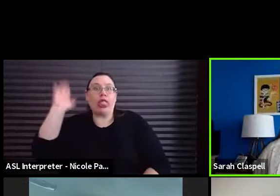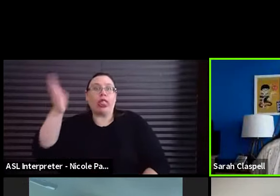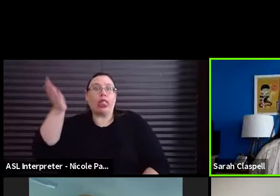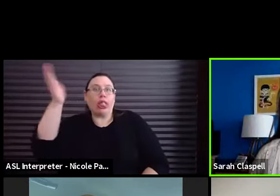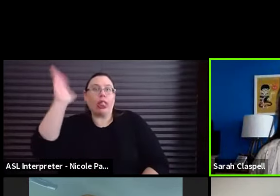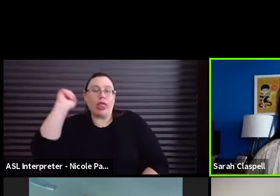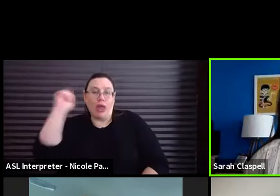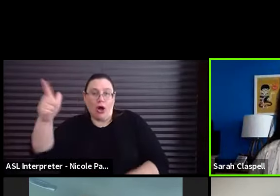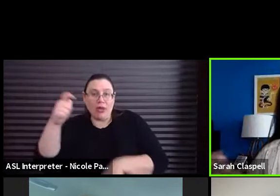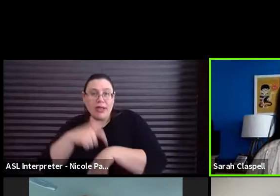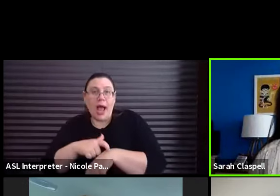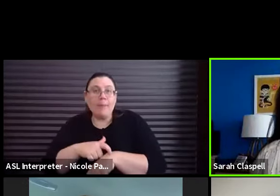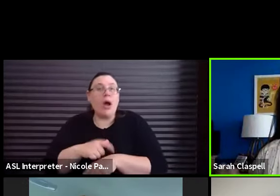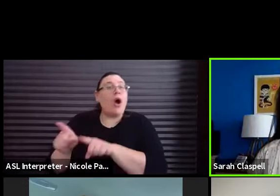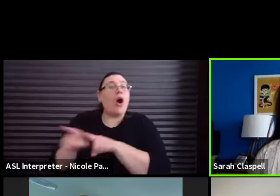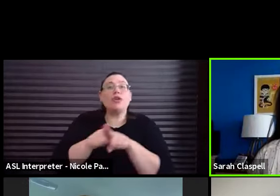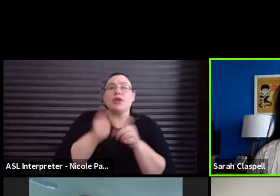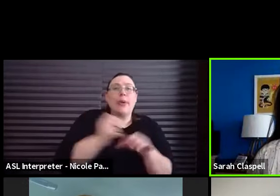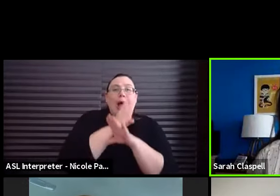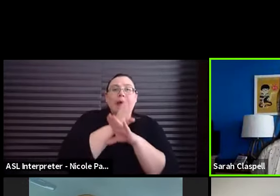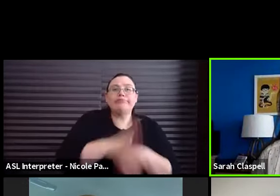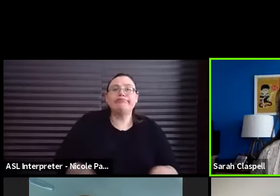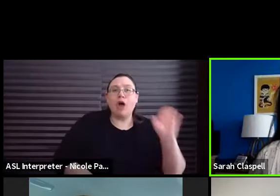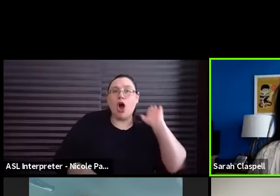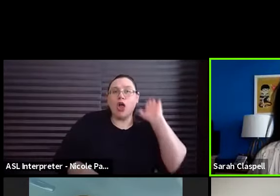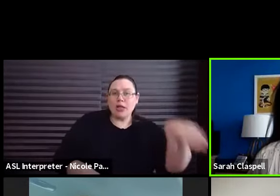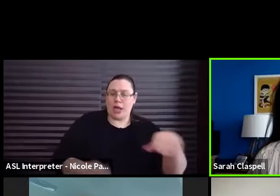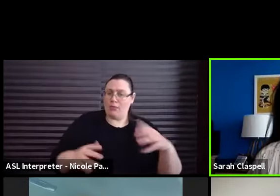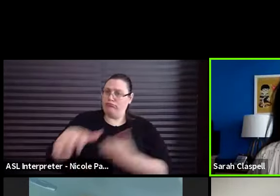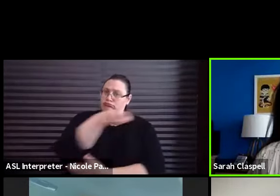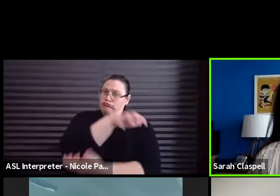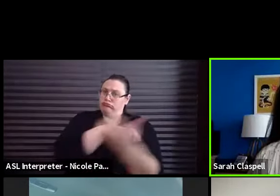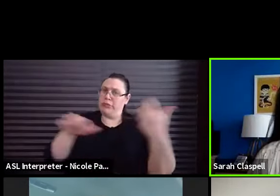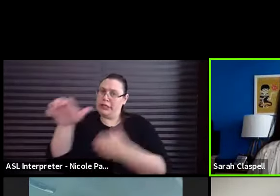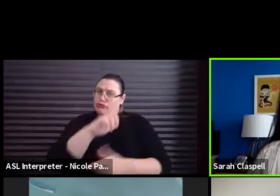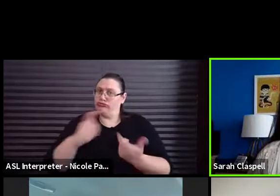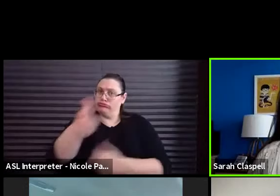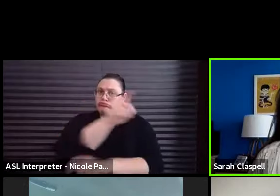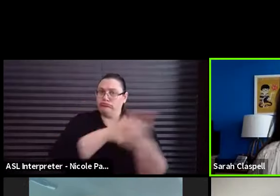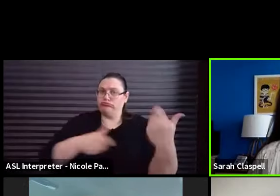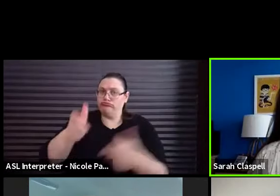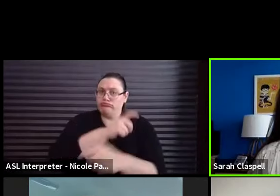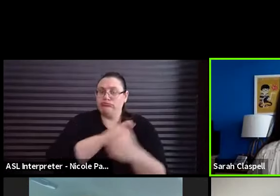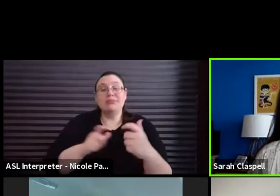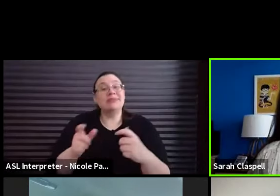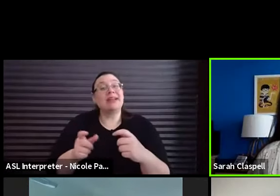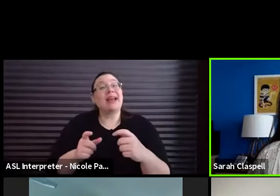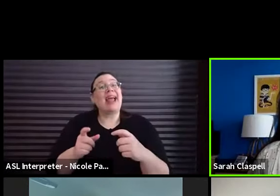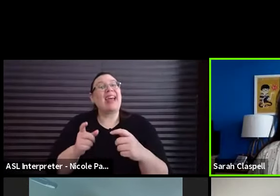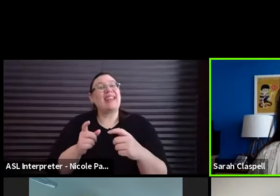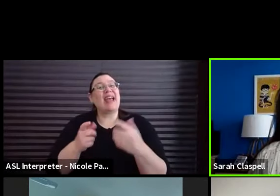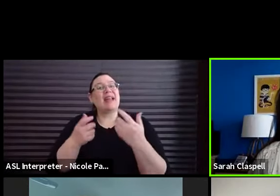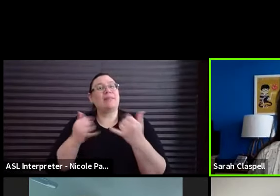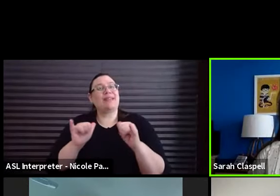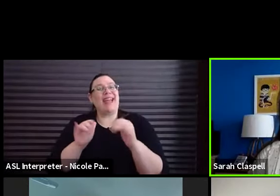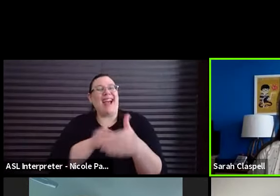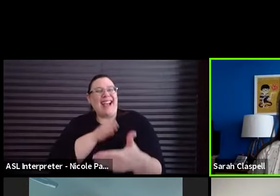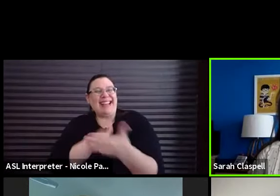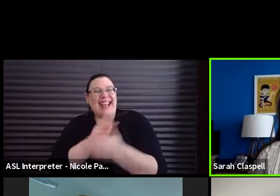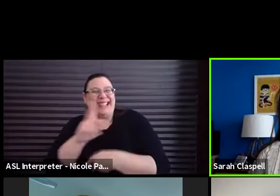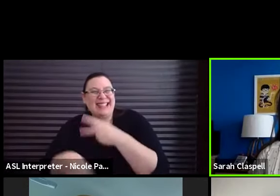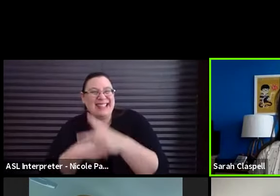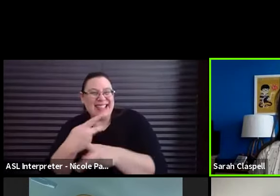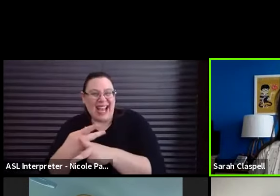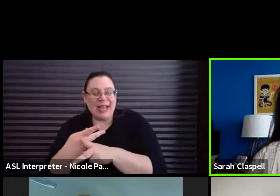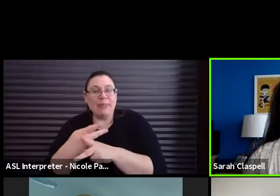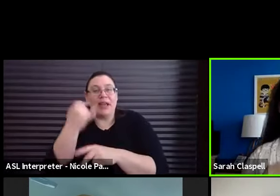person who isn't contributing. We want to hear your voice. And finally, we're going to play against type. So if I label us as